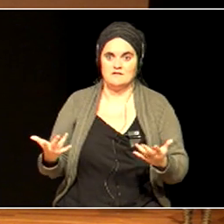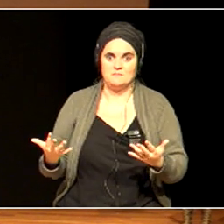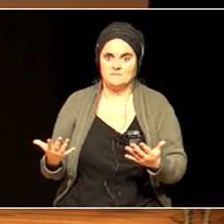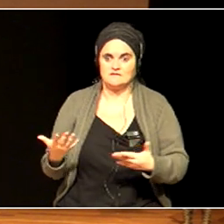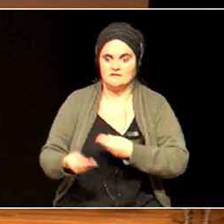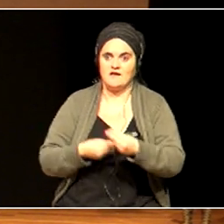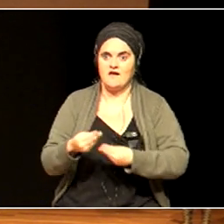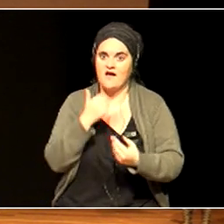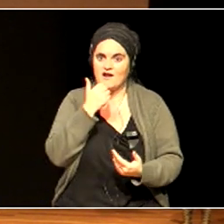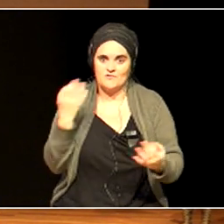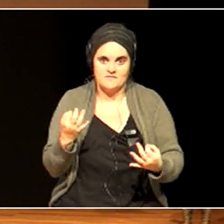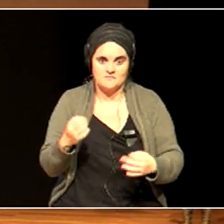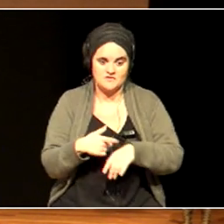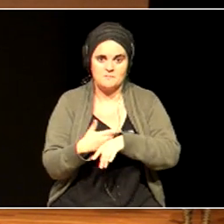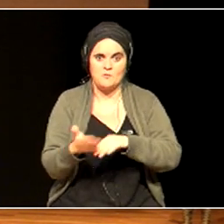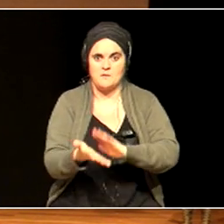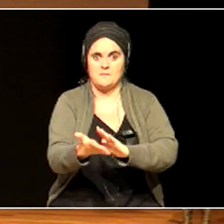Well, people are getting moving.